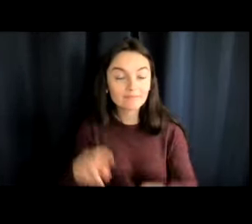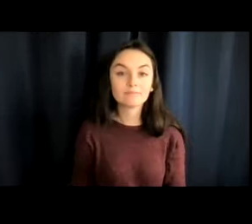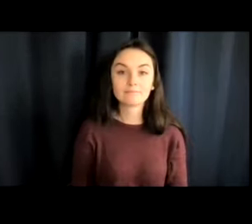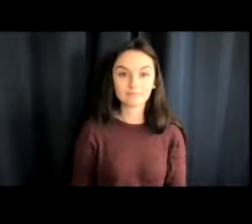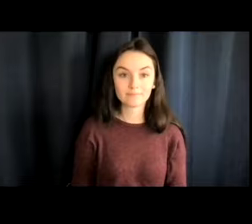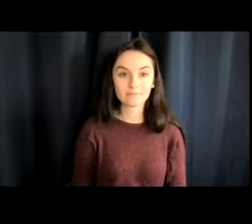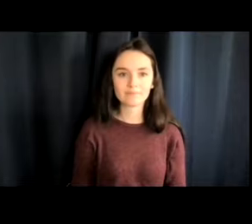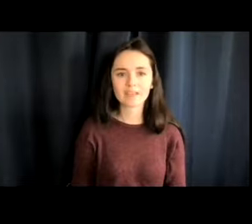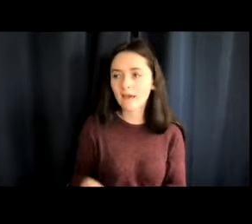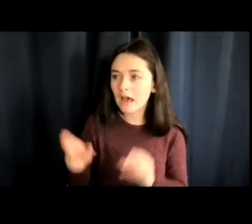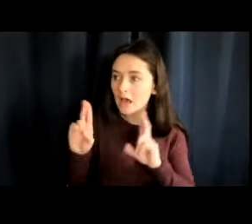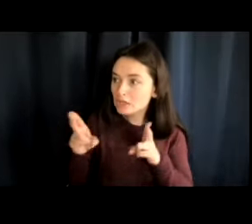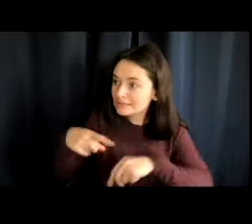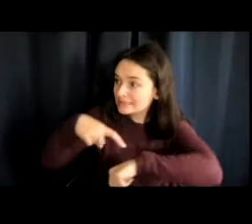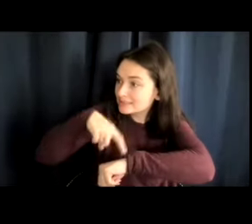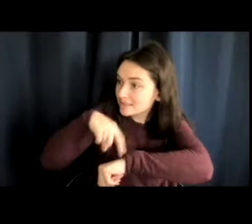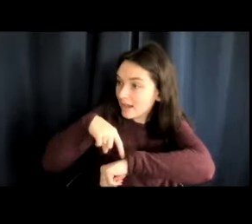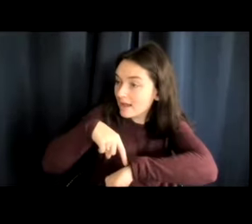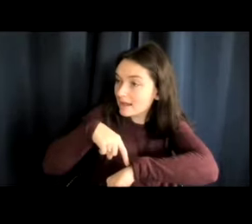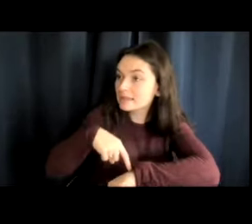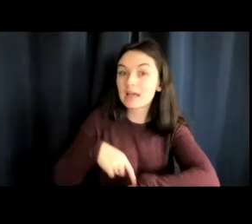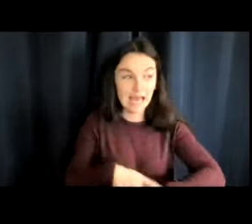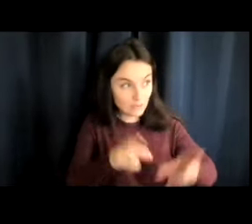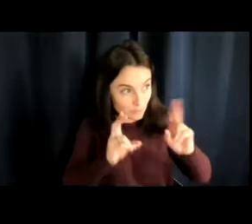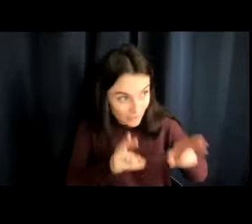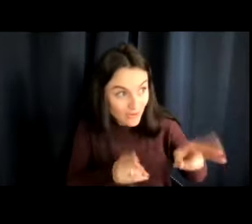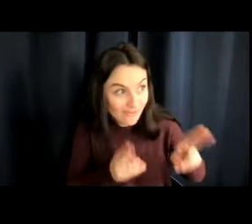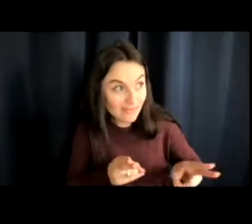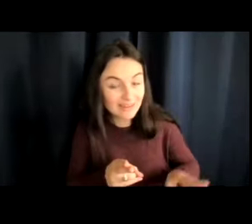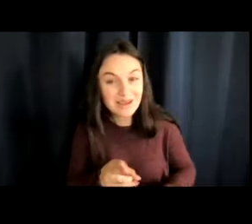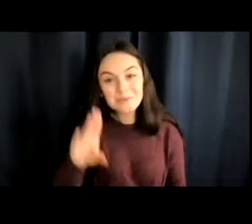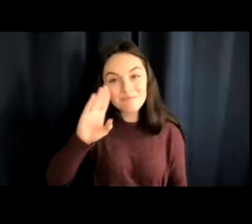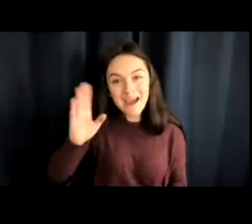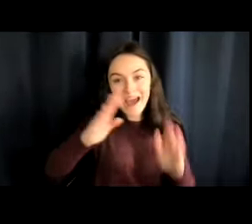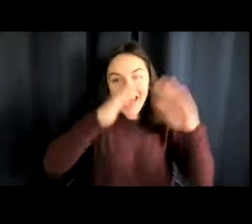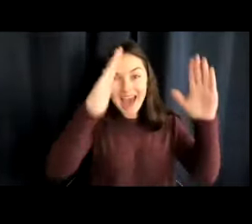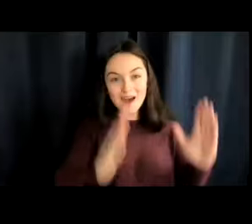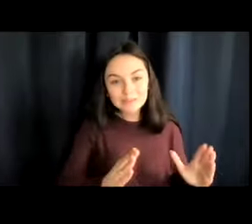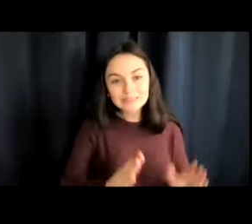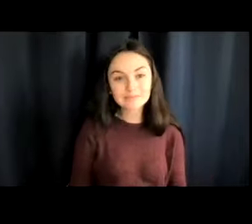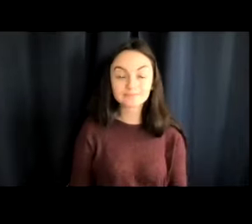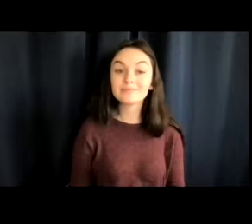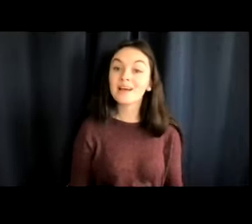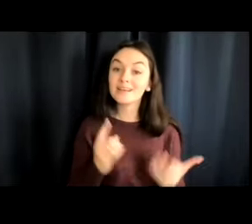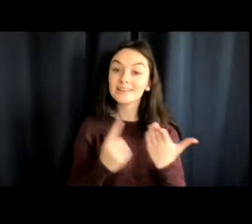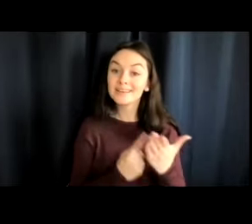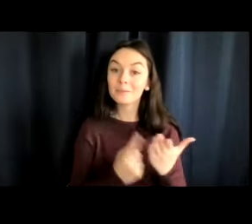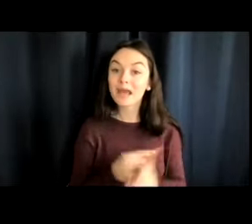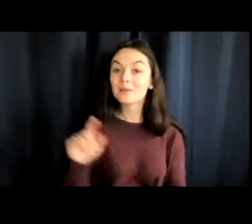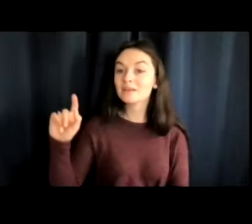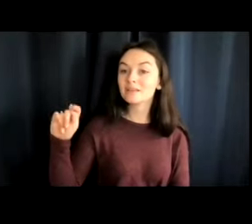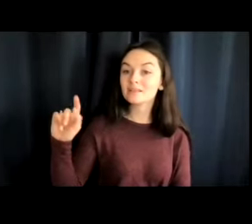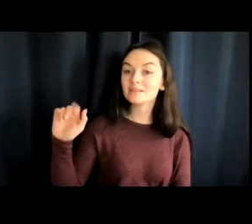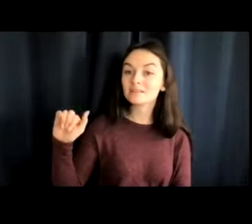Hurry up, please. It's time. We're hurrying. Goodbye, house. Sometimes we take a taxi cab.